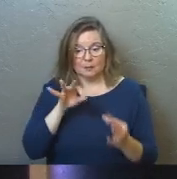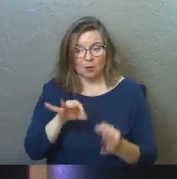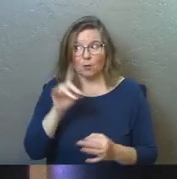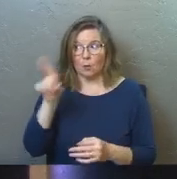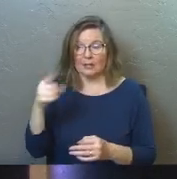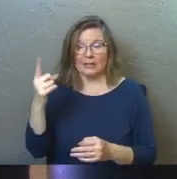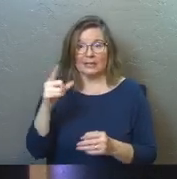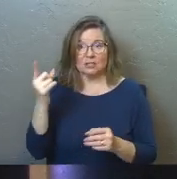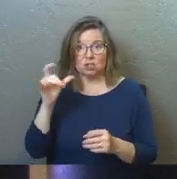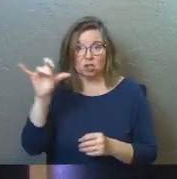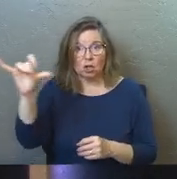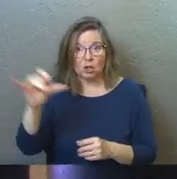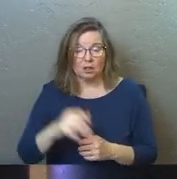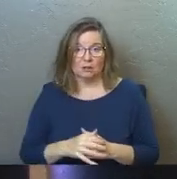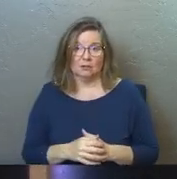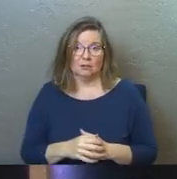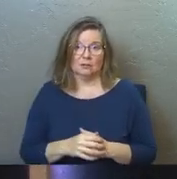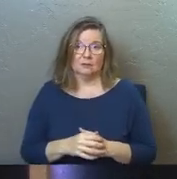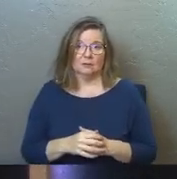and only he is eternal.